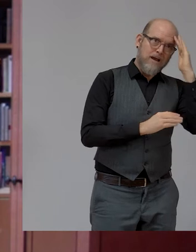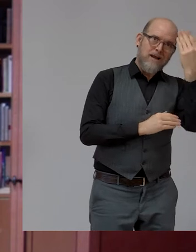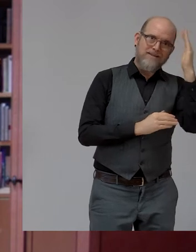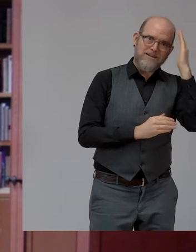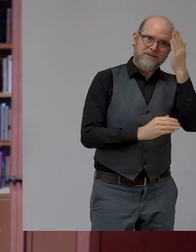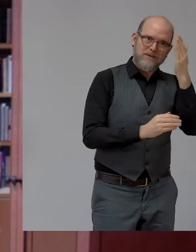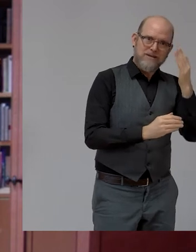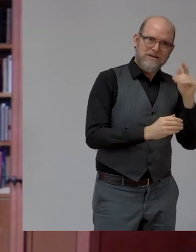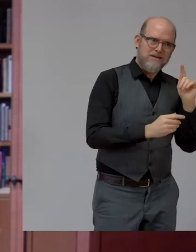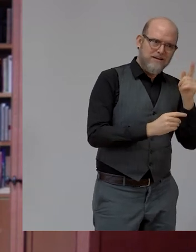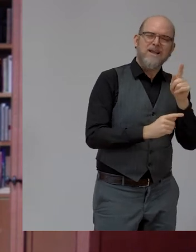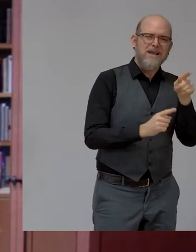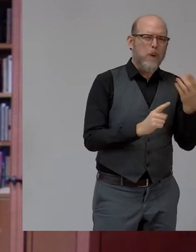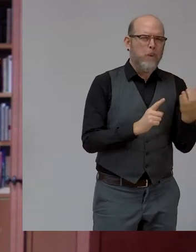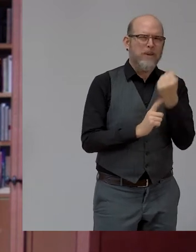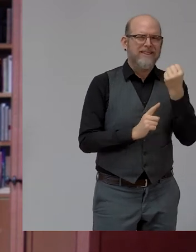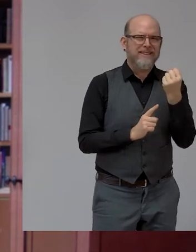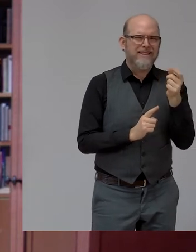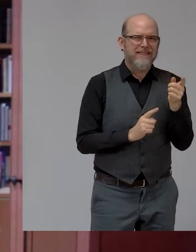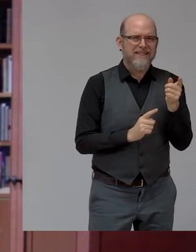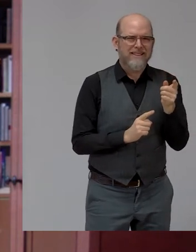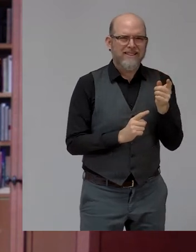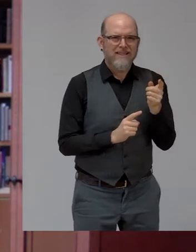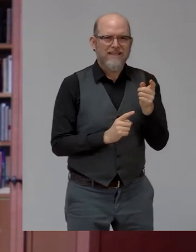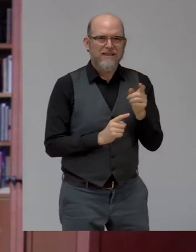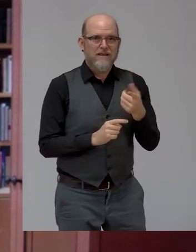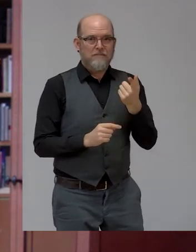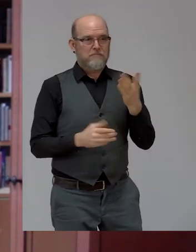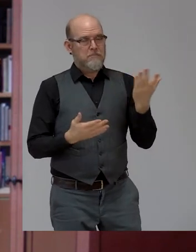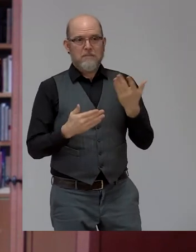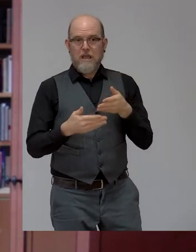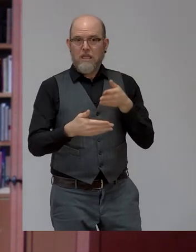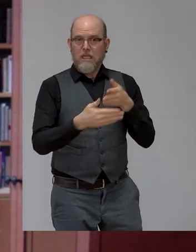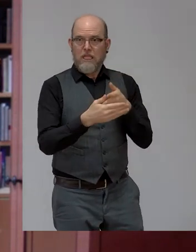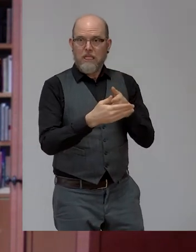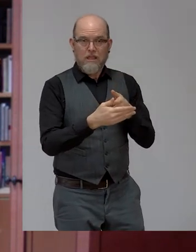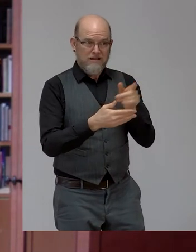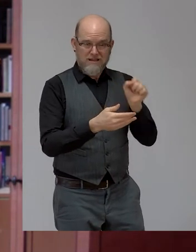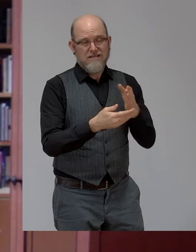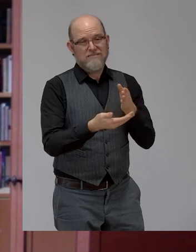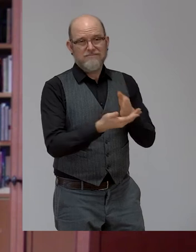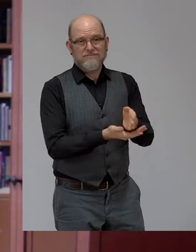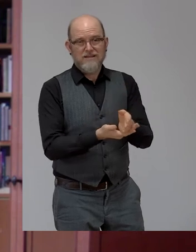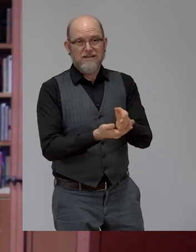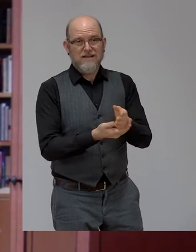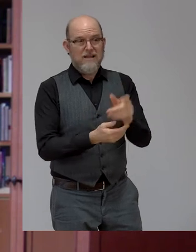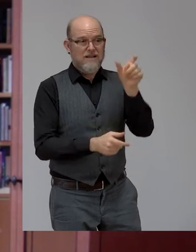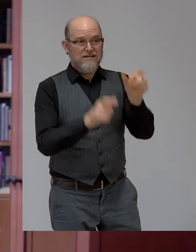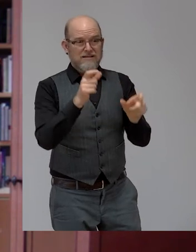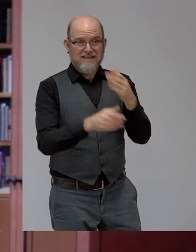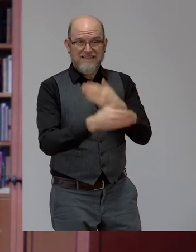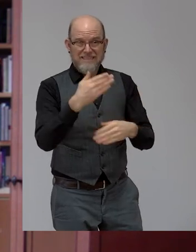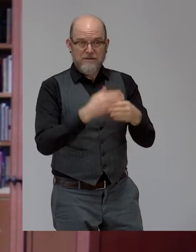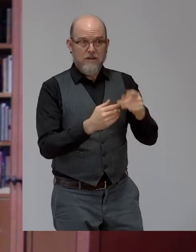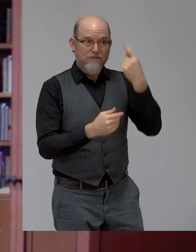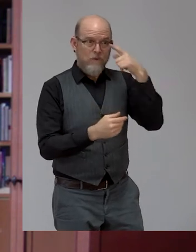B&Q did where they found that removing obstacles for disabled customers made it easier on the recruitment front. Can you give some examples of how